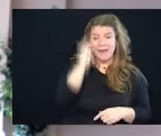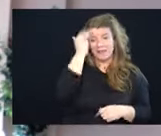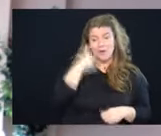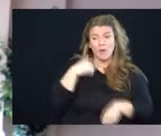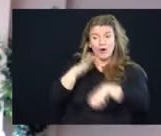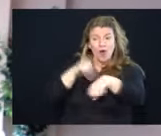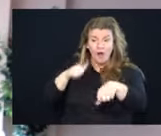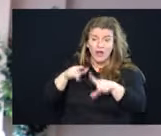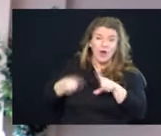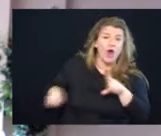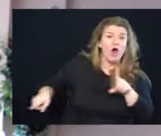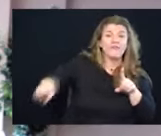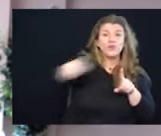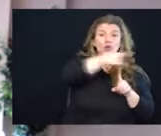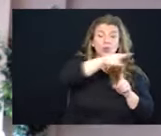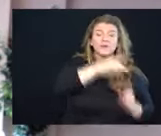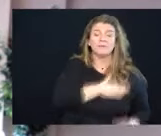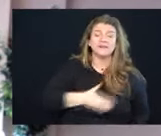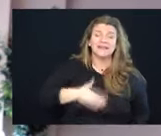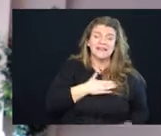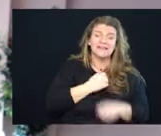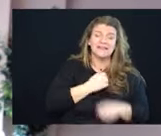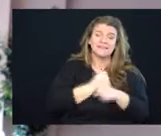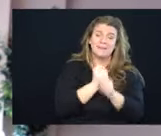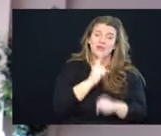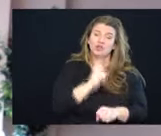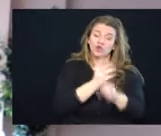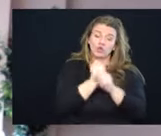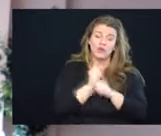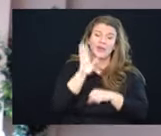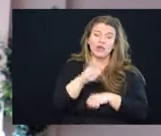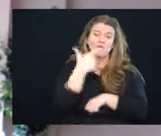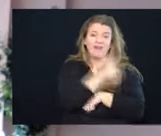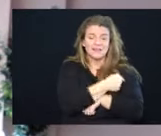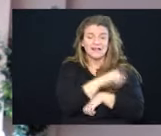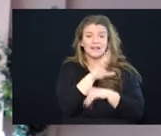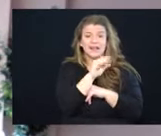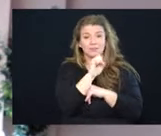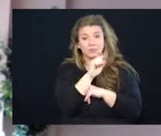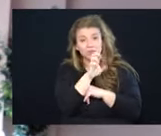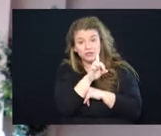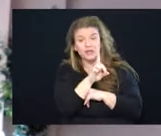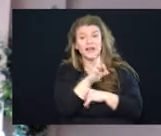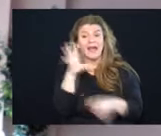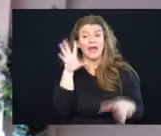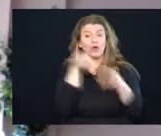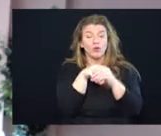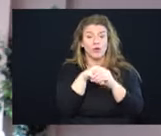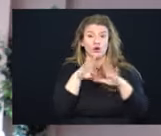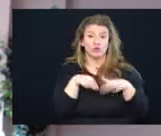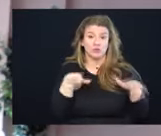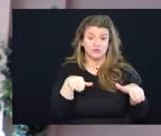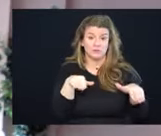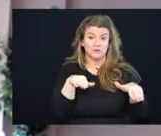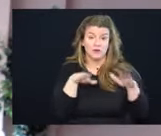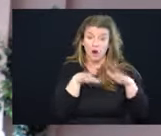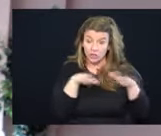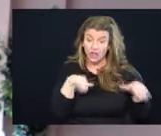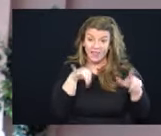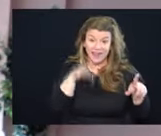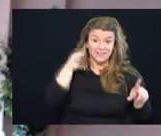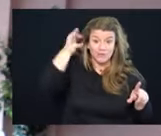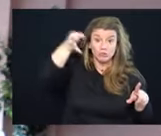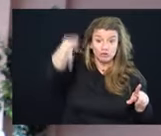citizens right now to please make sure that you're vaccinated and boosted, including our children, who are our future.